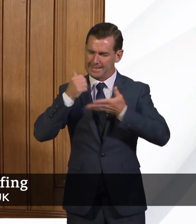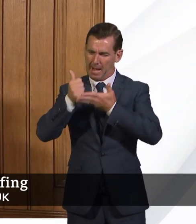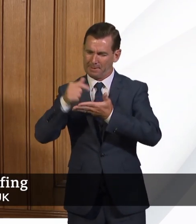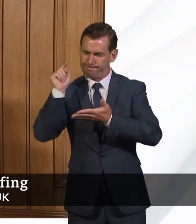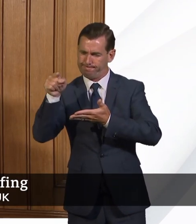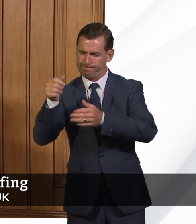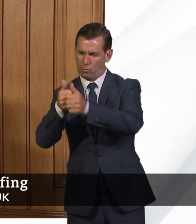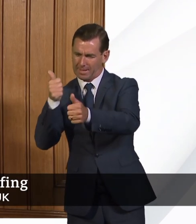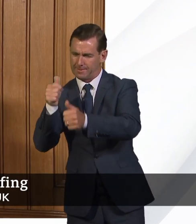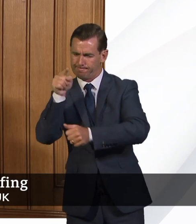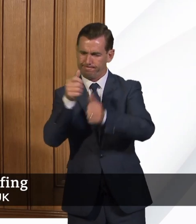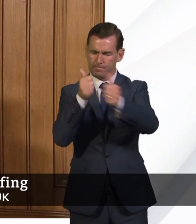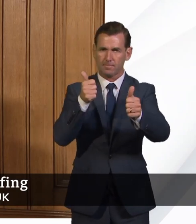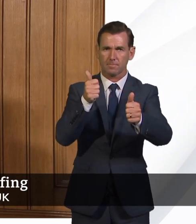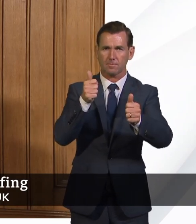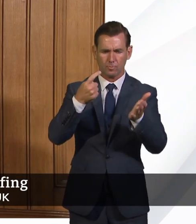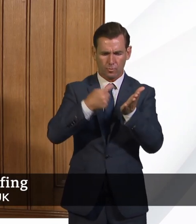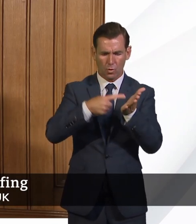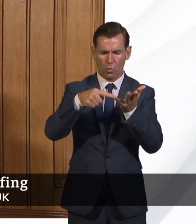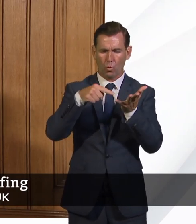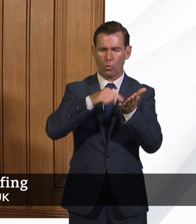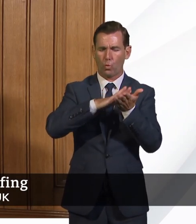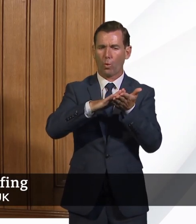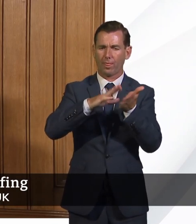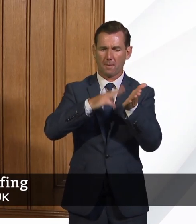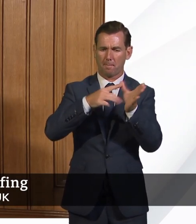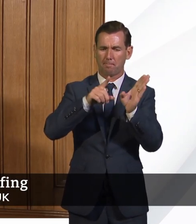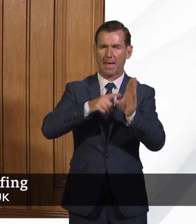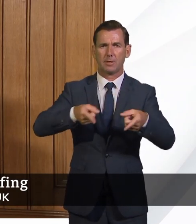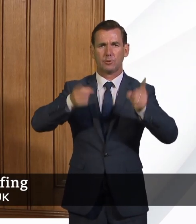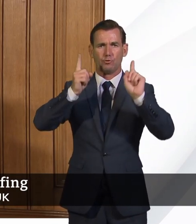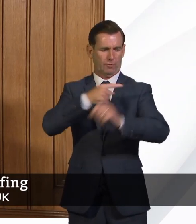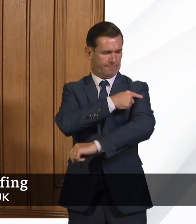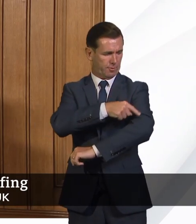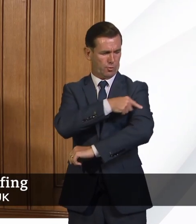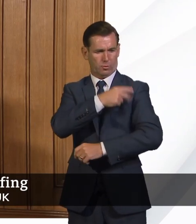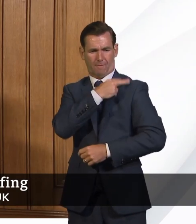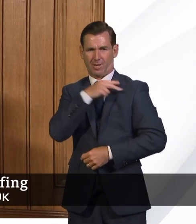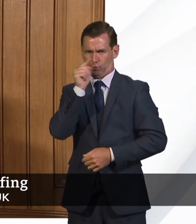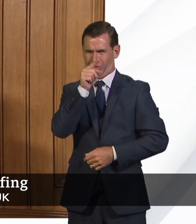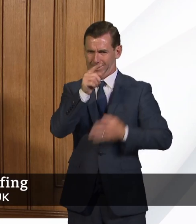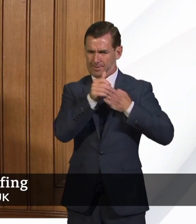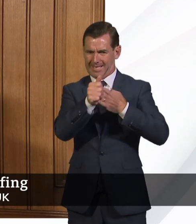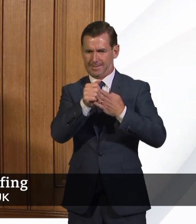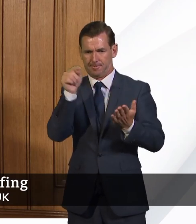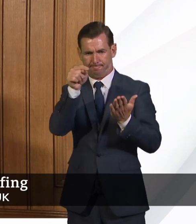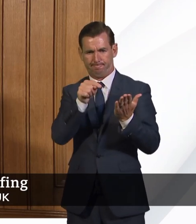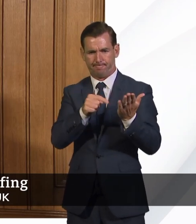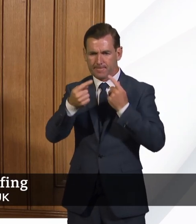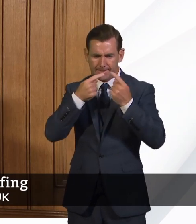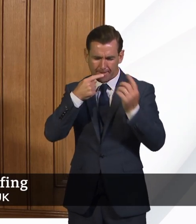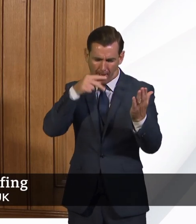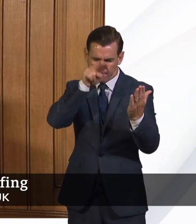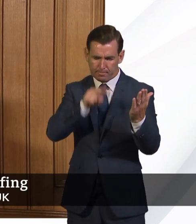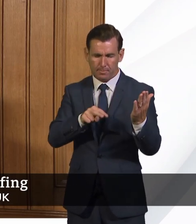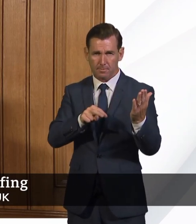And Ruth May, the Chief Nursing Officer, is leading on that work. And only today, after the Secretary of State's announcement last week, we have